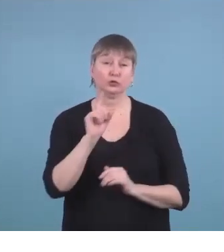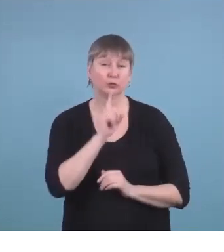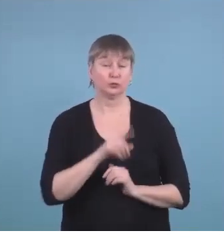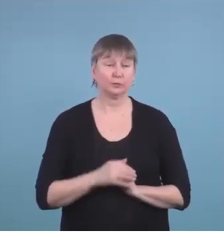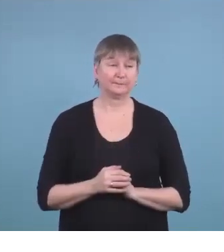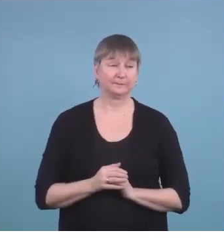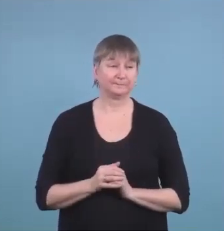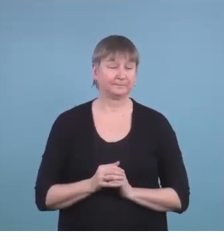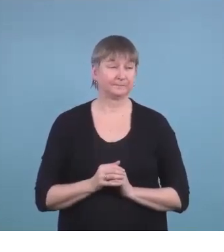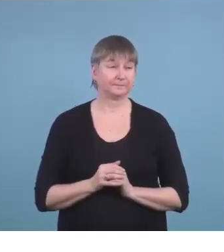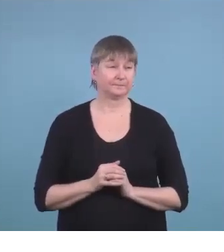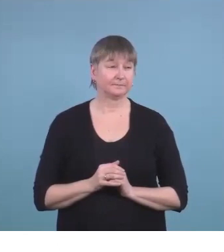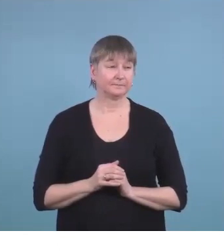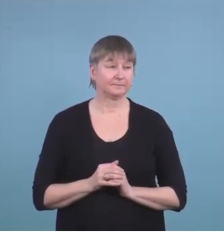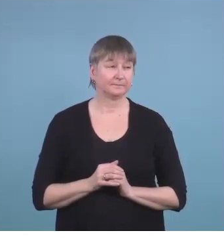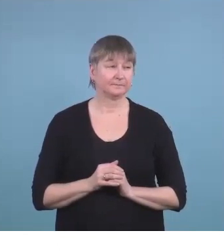your